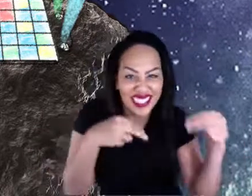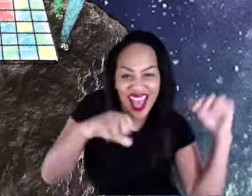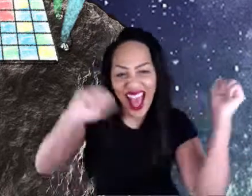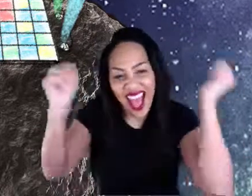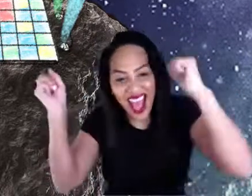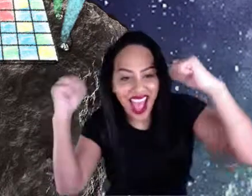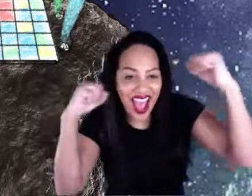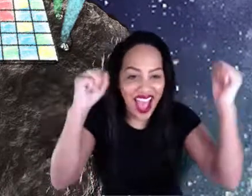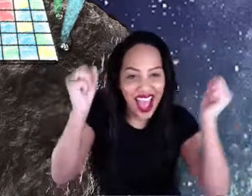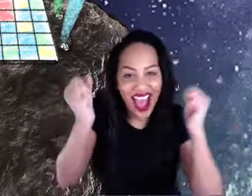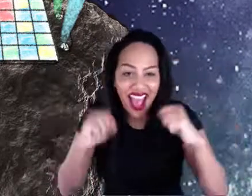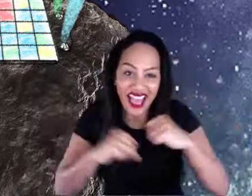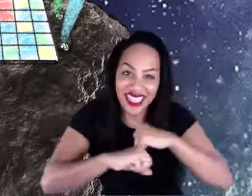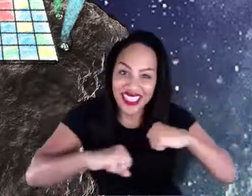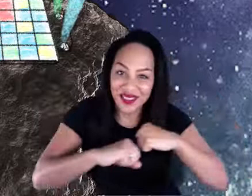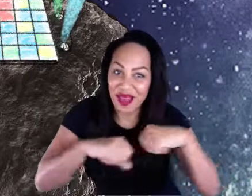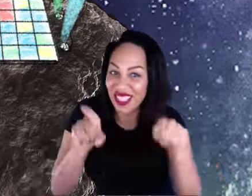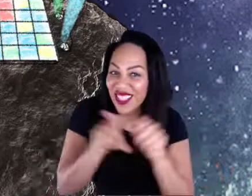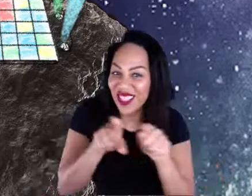Yay!